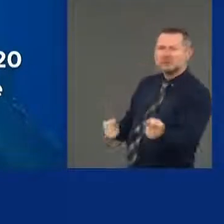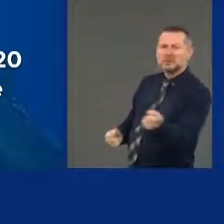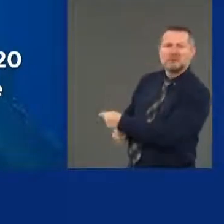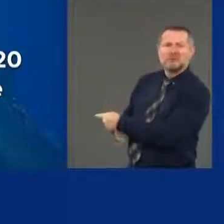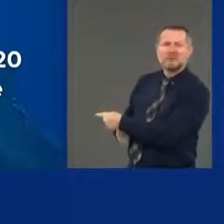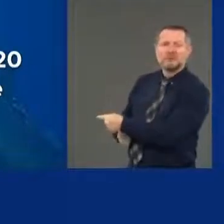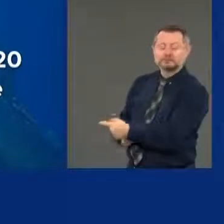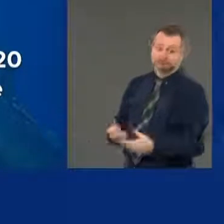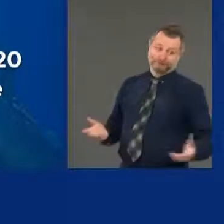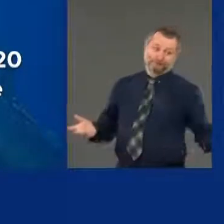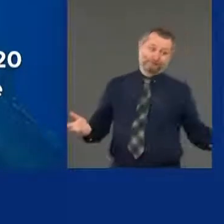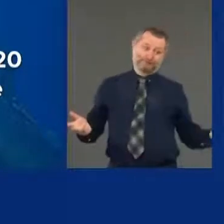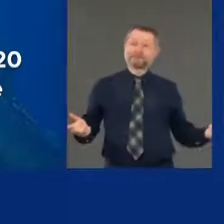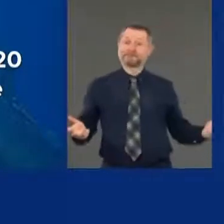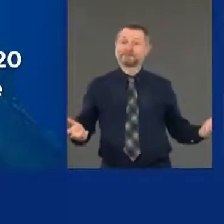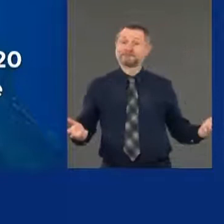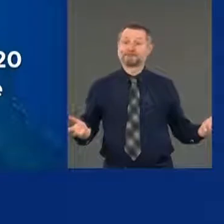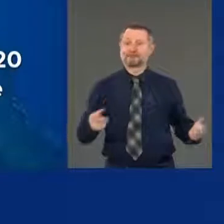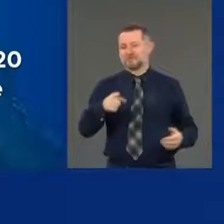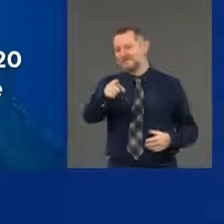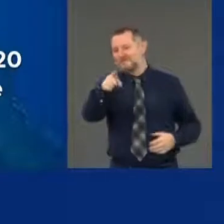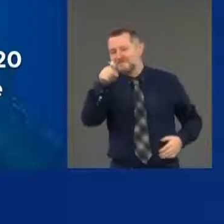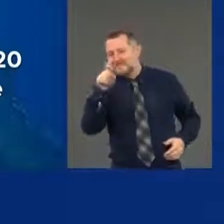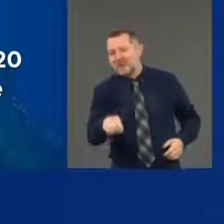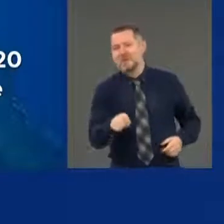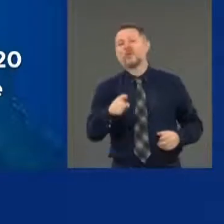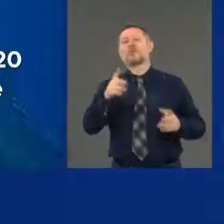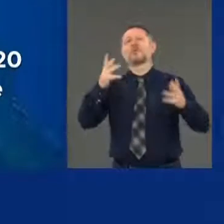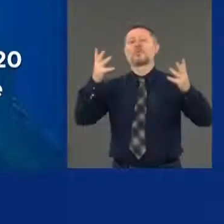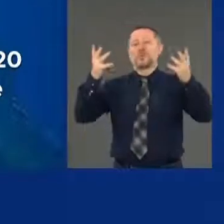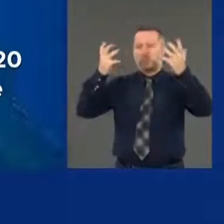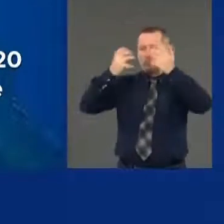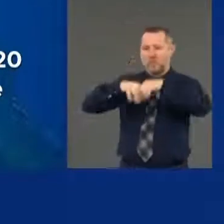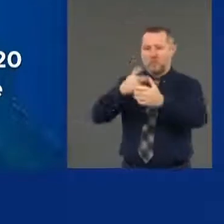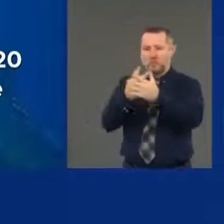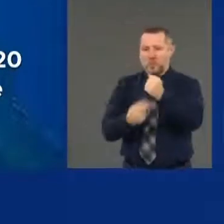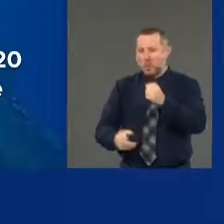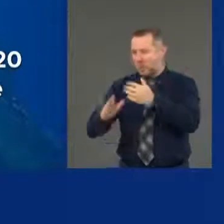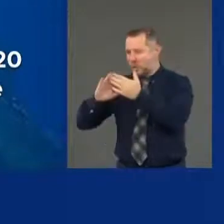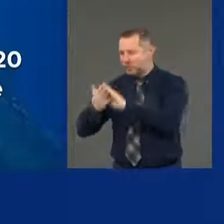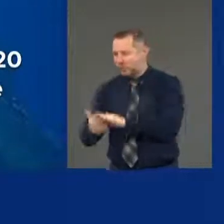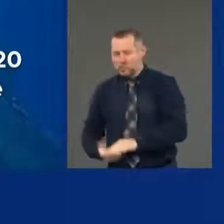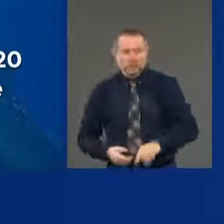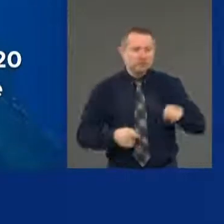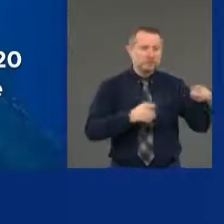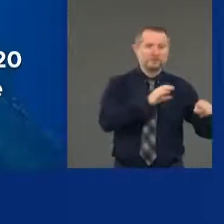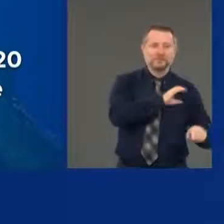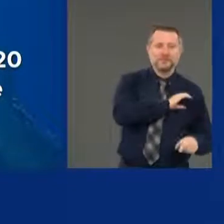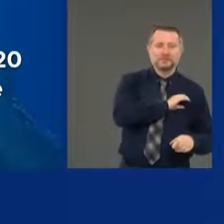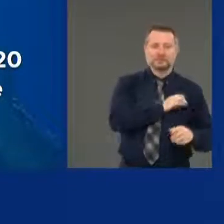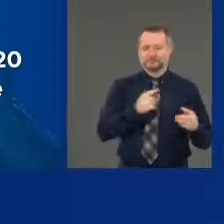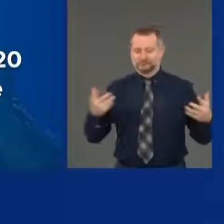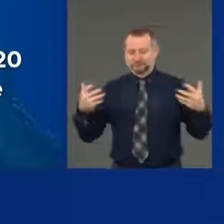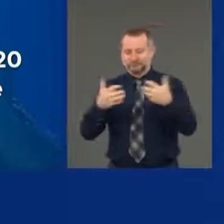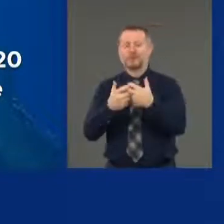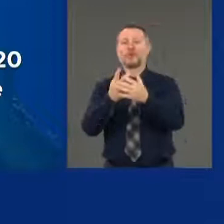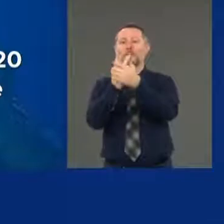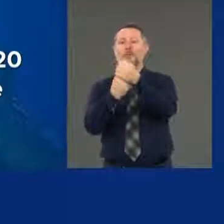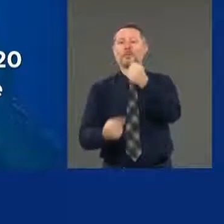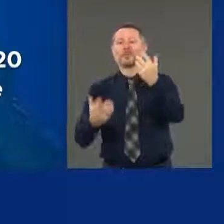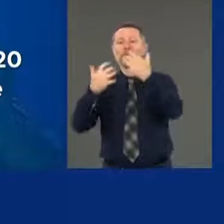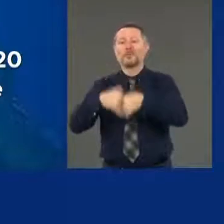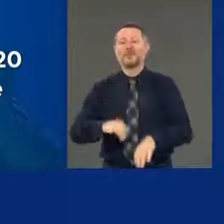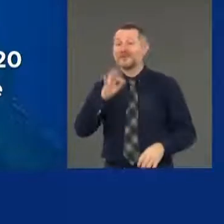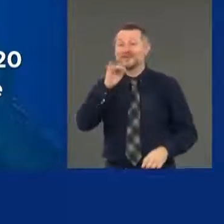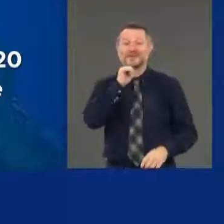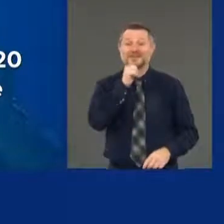So, you have to make it work for both sides. Otherwise, it works for neither. And